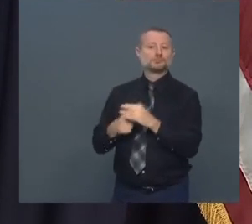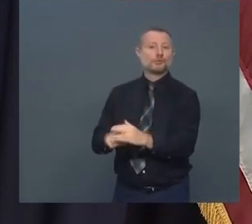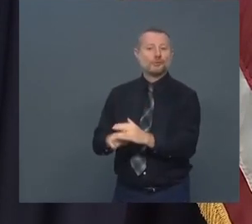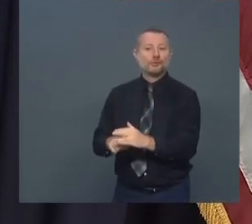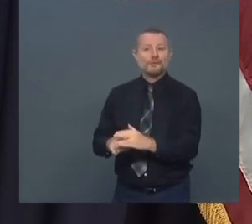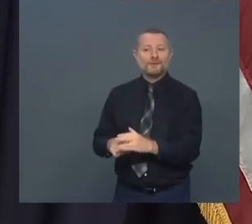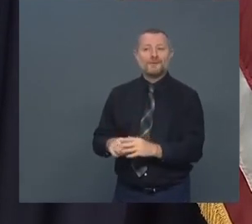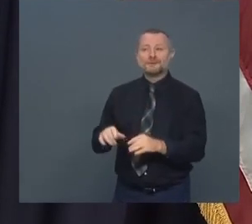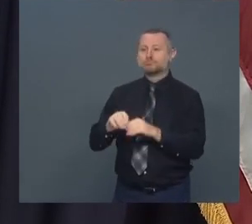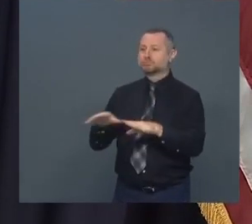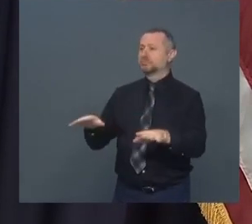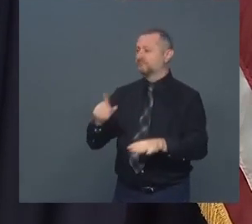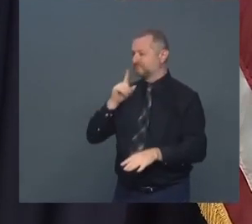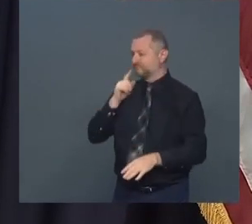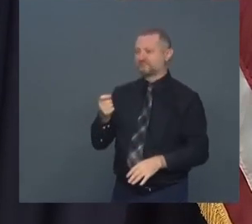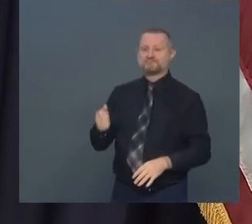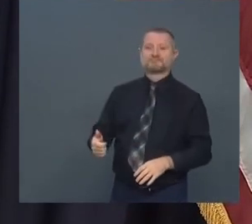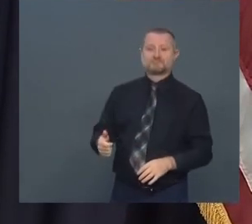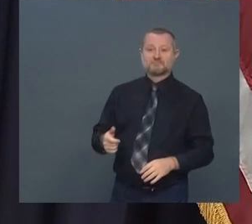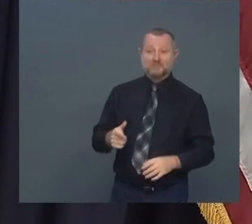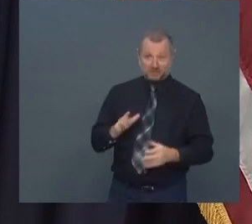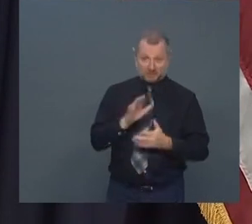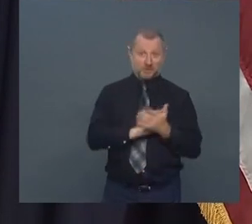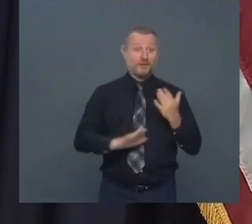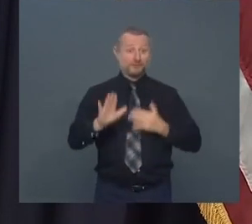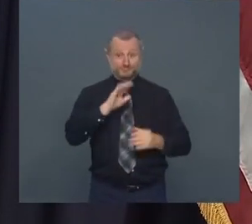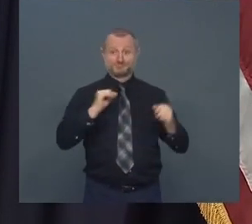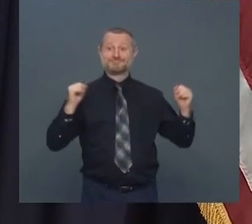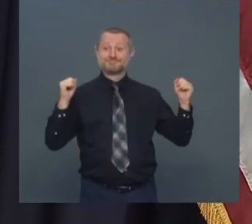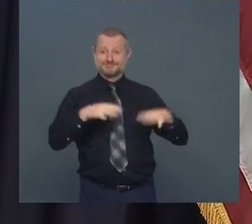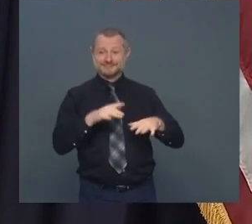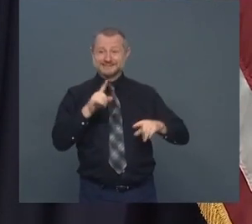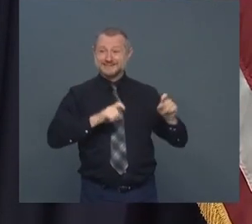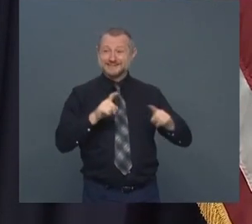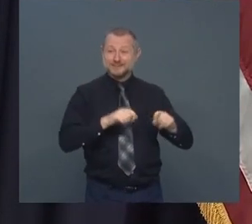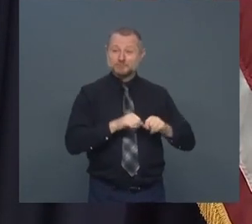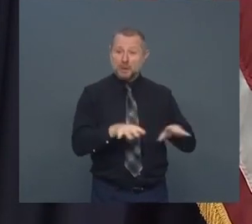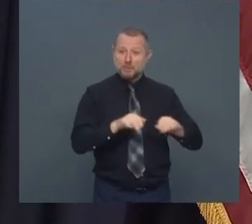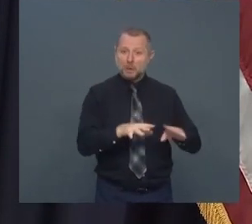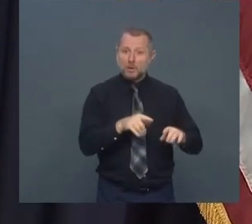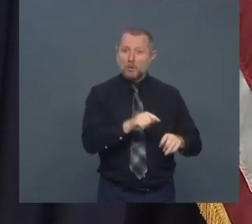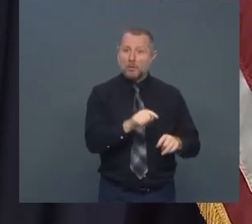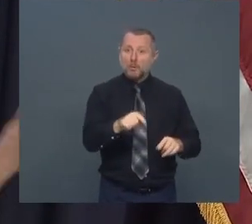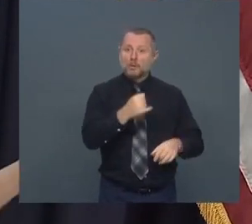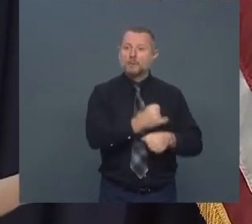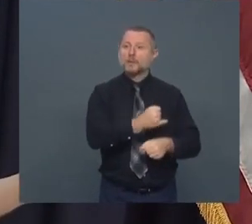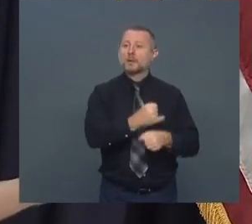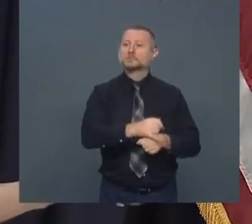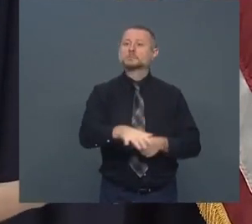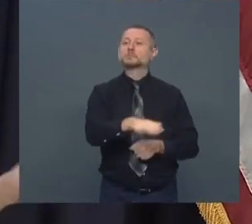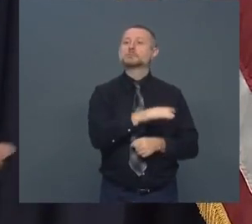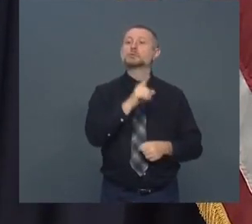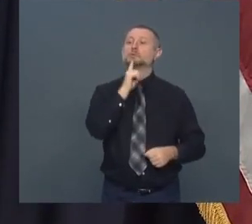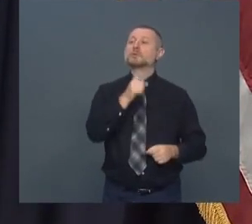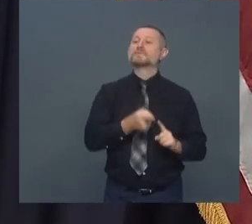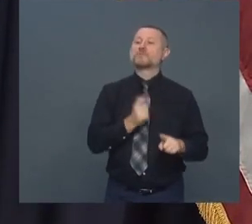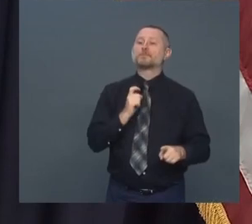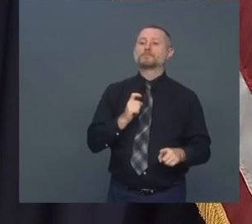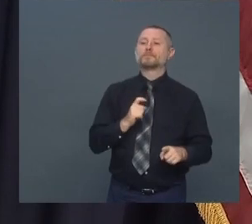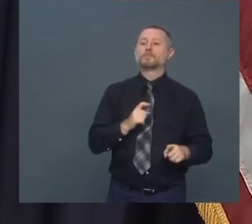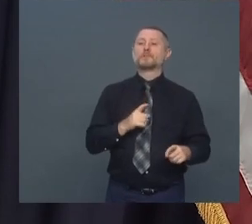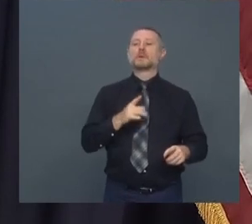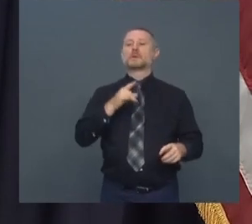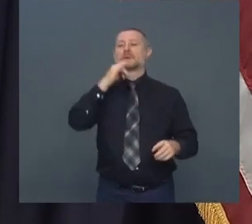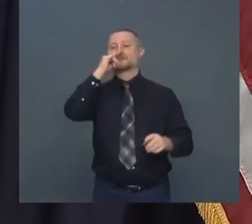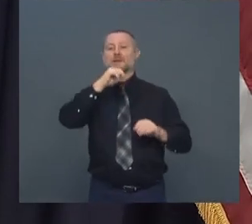seeing in college campuses where we are now testing heavily is that you're seeing these outbreaks across college campuses, which right now we attribute to these kids that are coming in